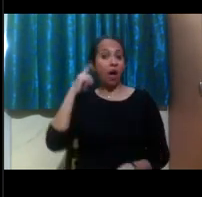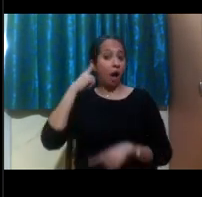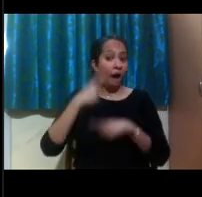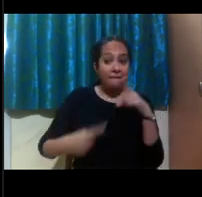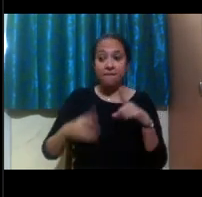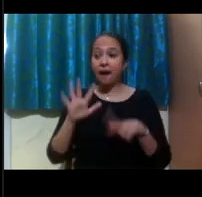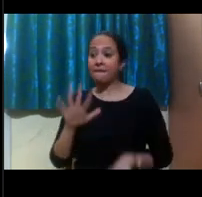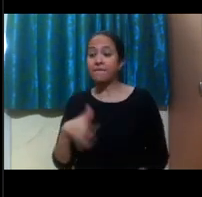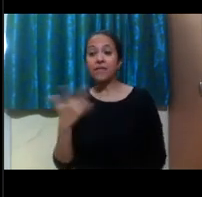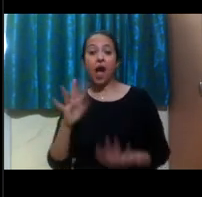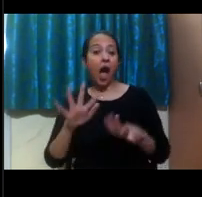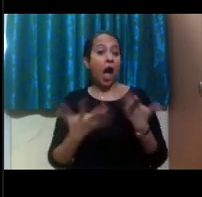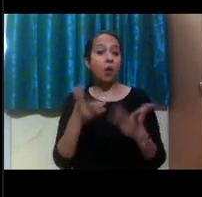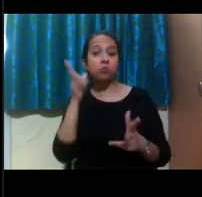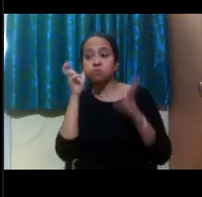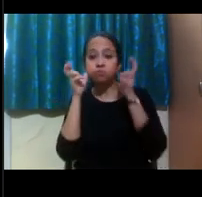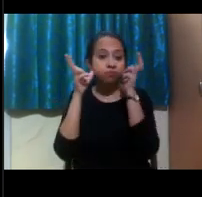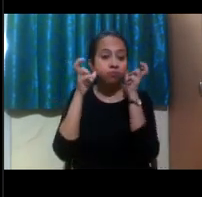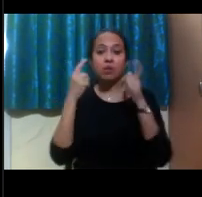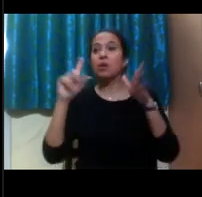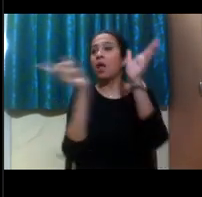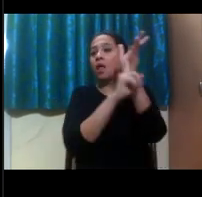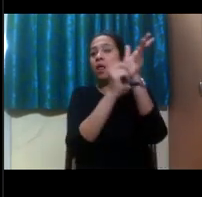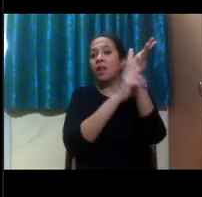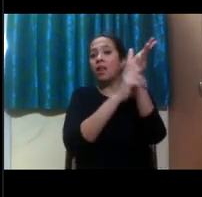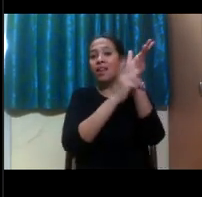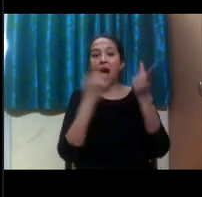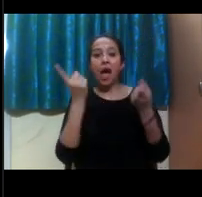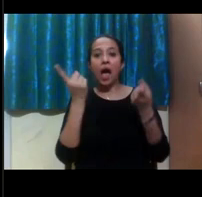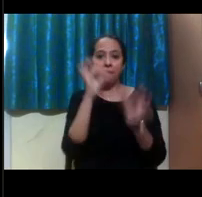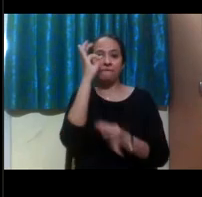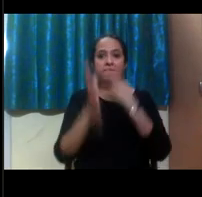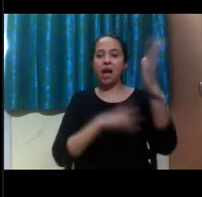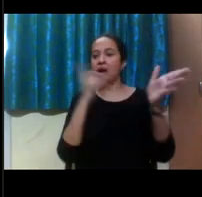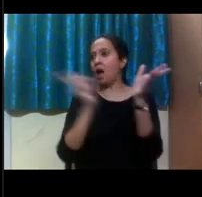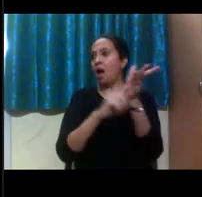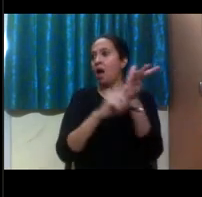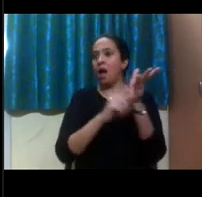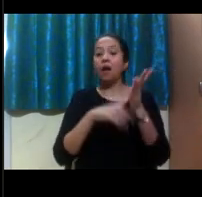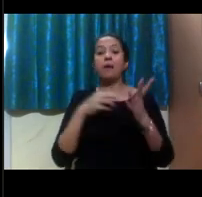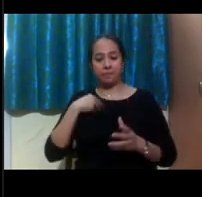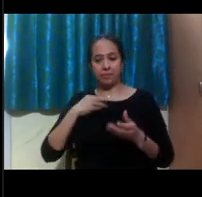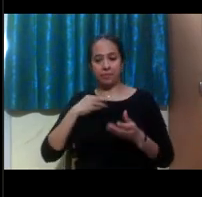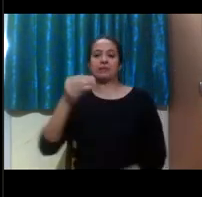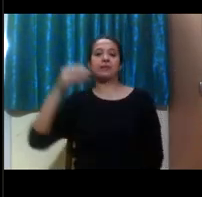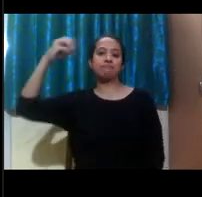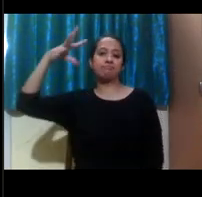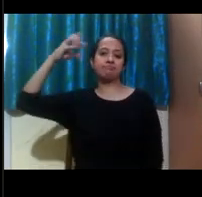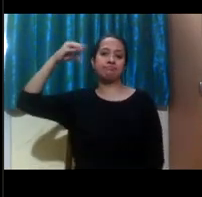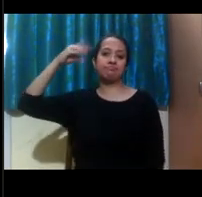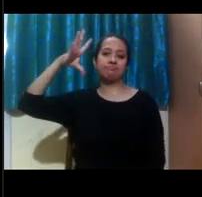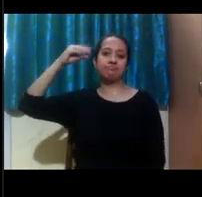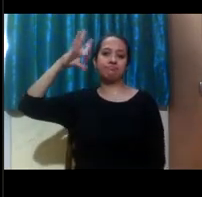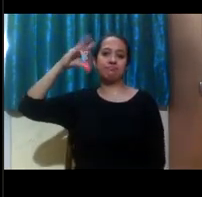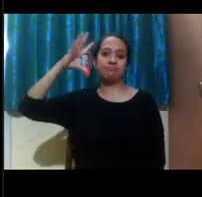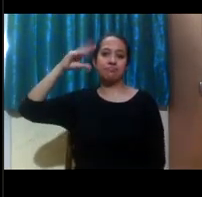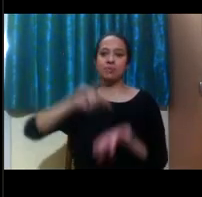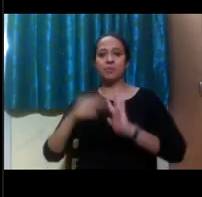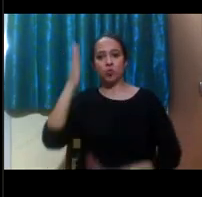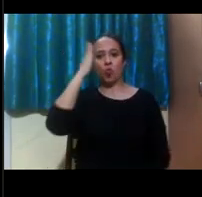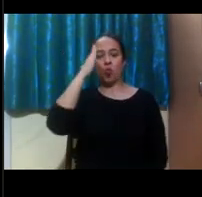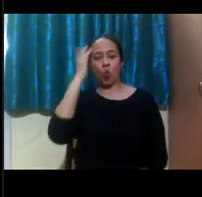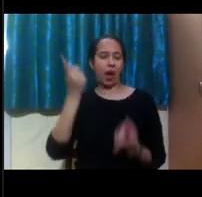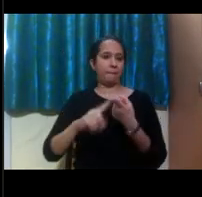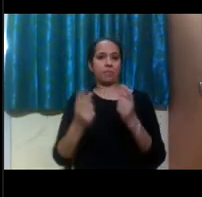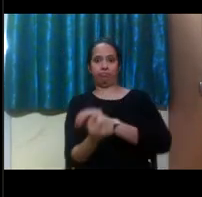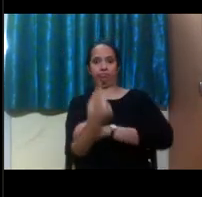are you going to hear if there's a fire alarm going off? So we might install like a flashing doorbell or a flashing light in your room so that you can be alerted when you